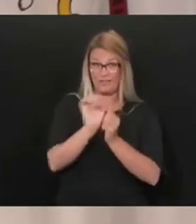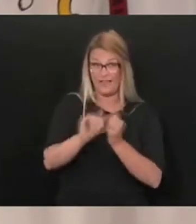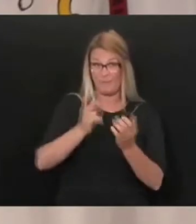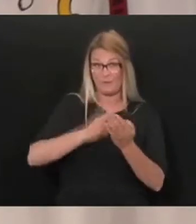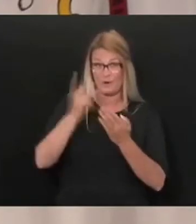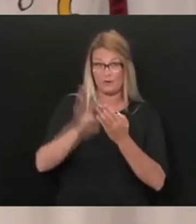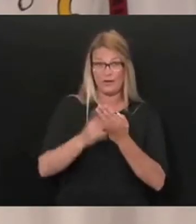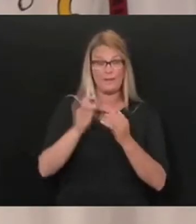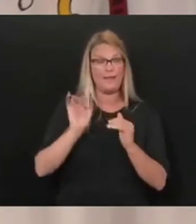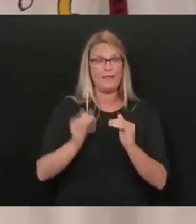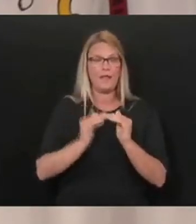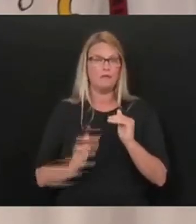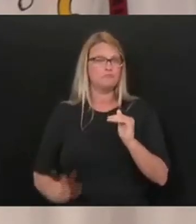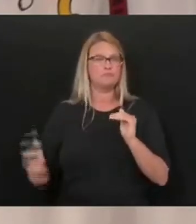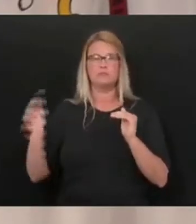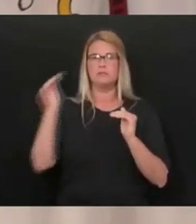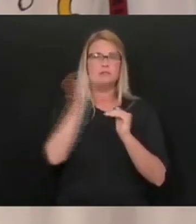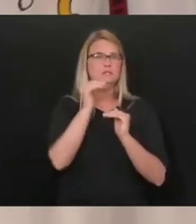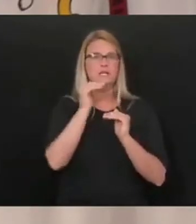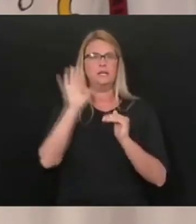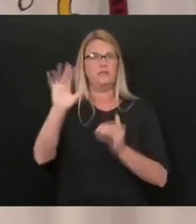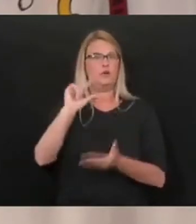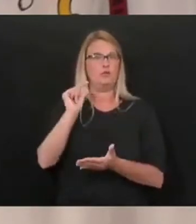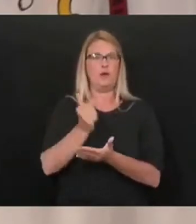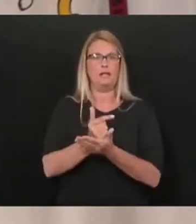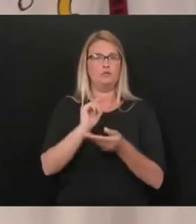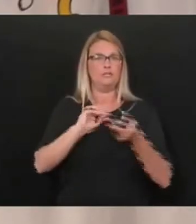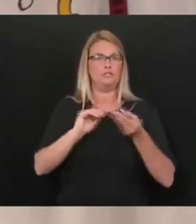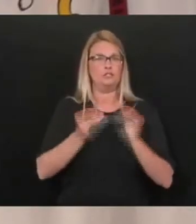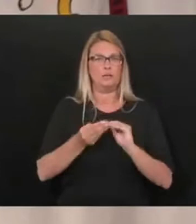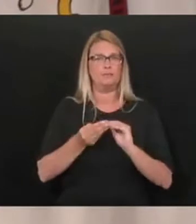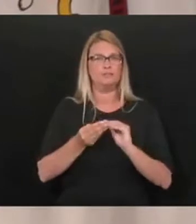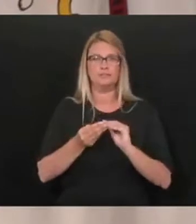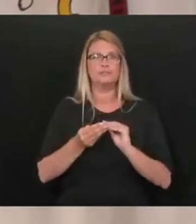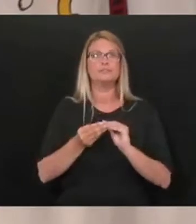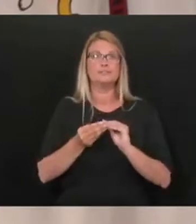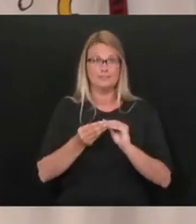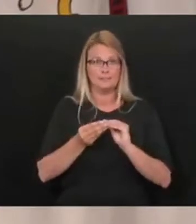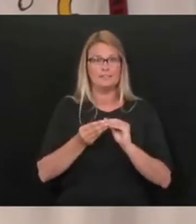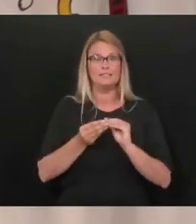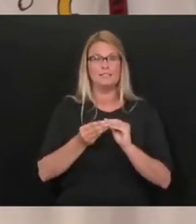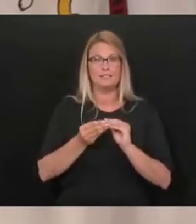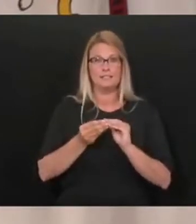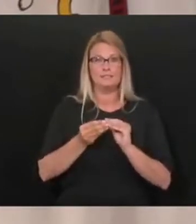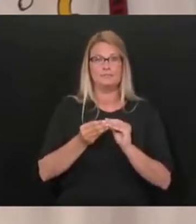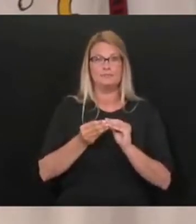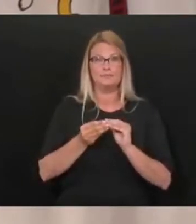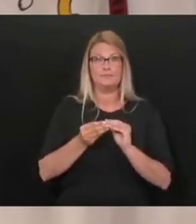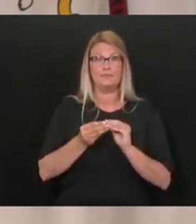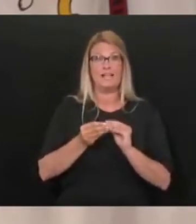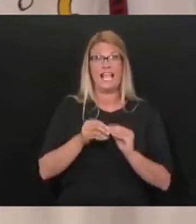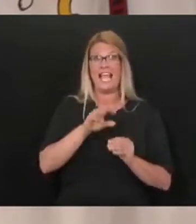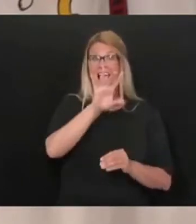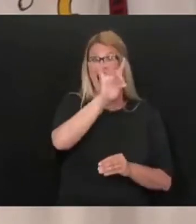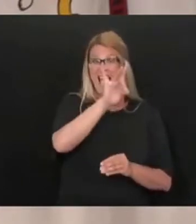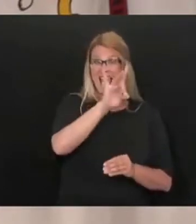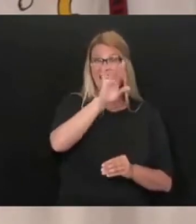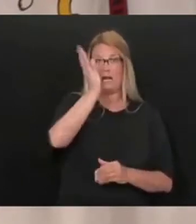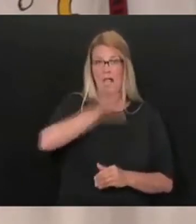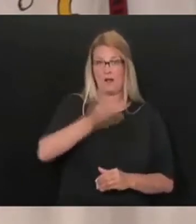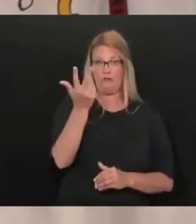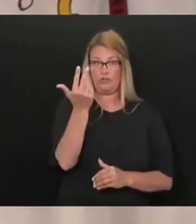graduation rate of the school. You know, it, in eight out of the 13